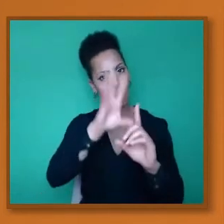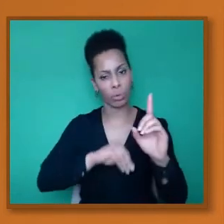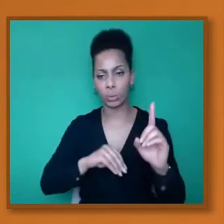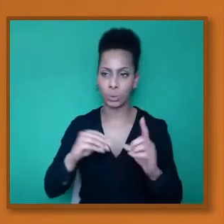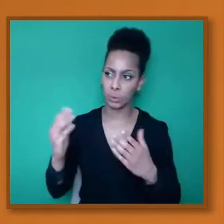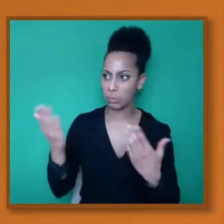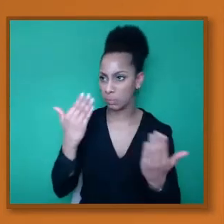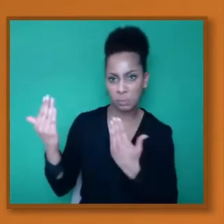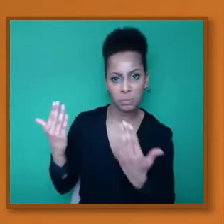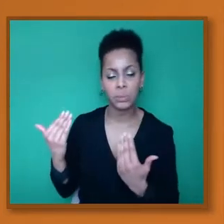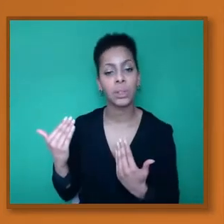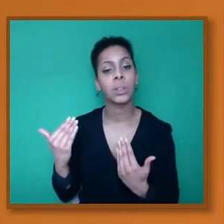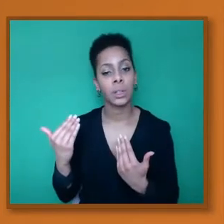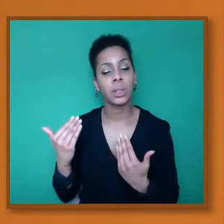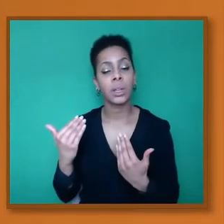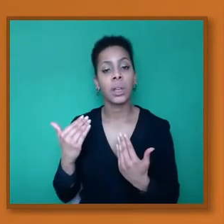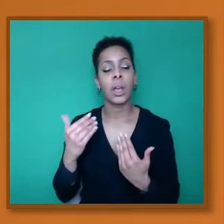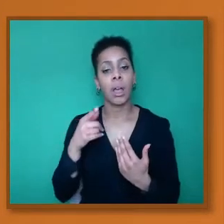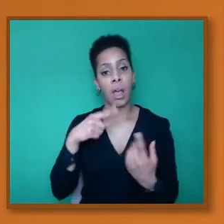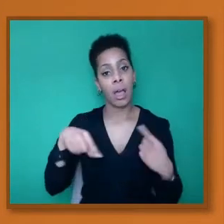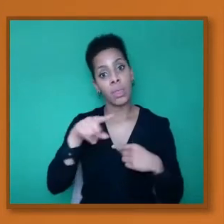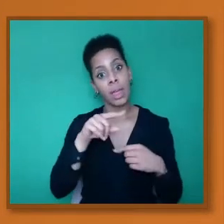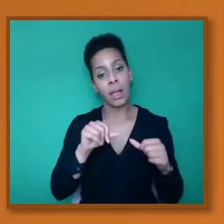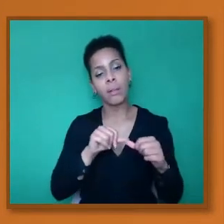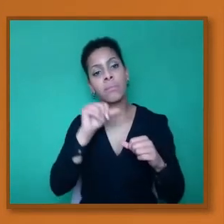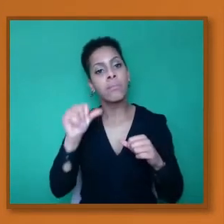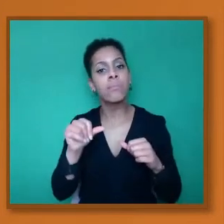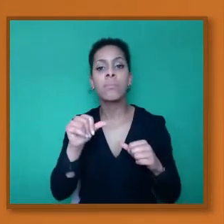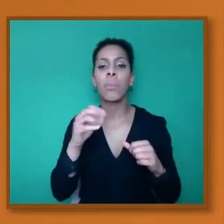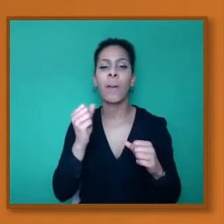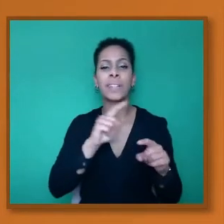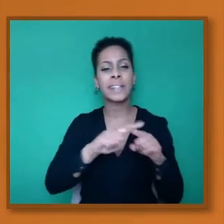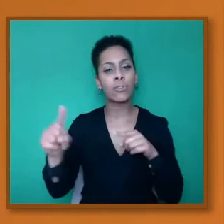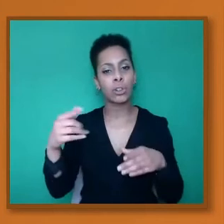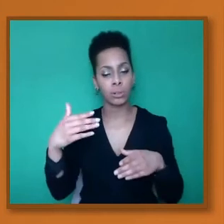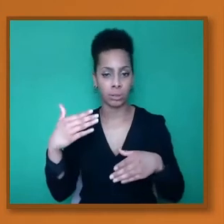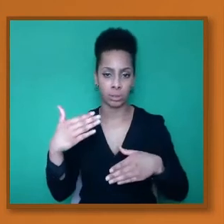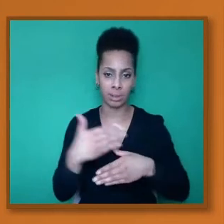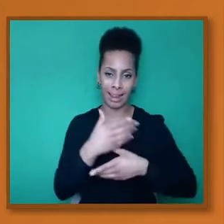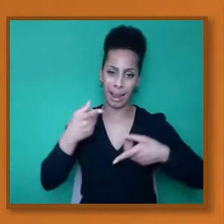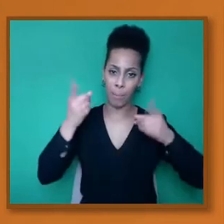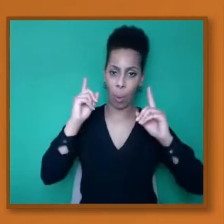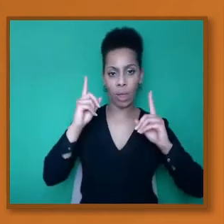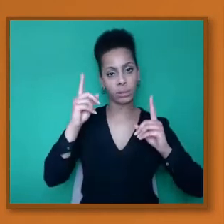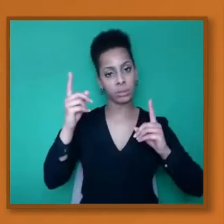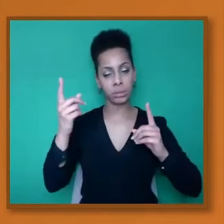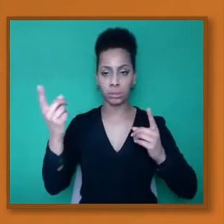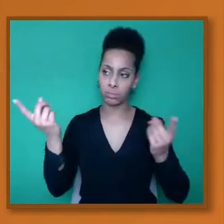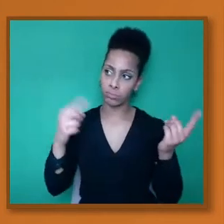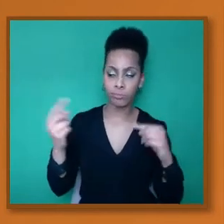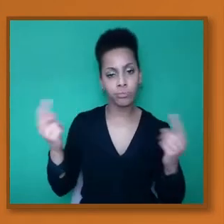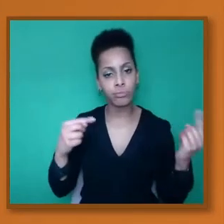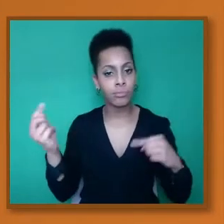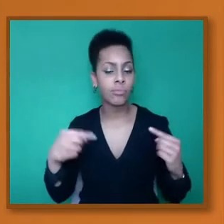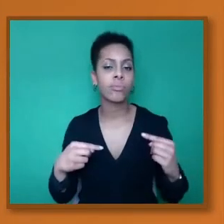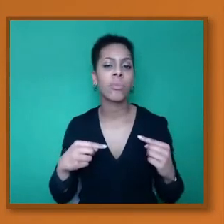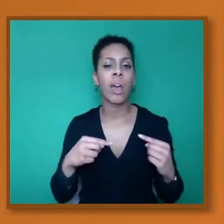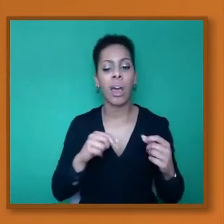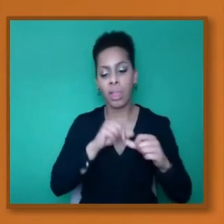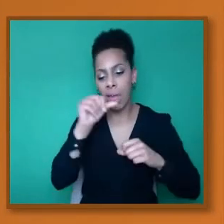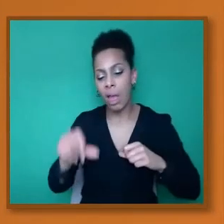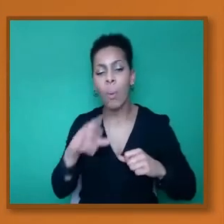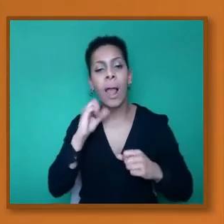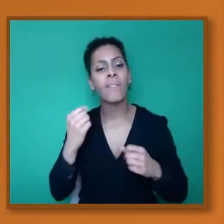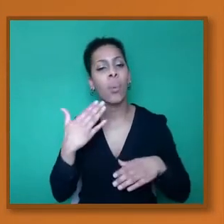And the following day, we're going to have a host of employers. Another day, we're going to do workshops around